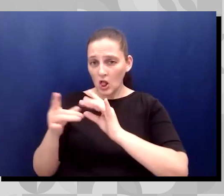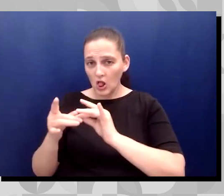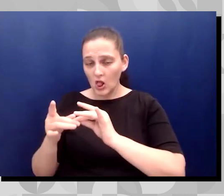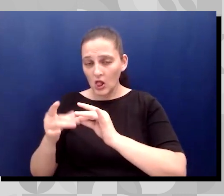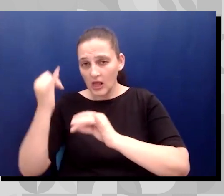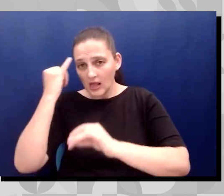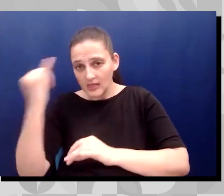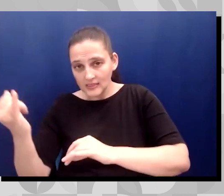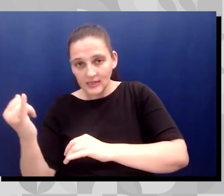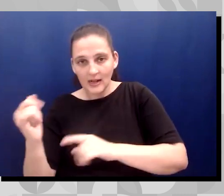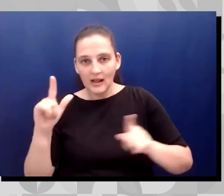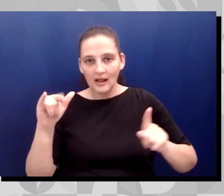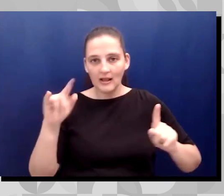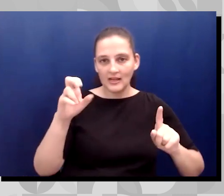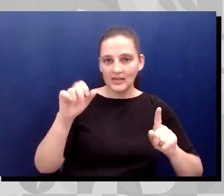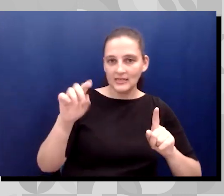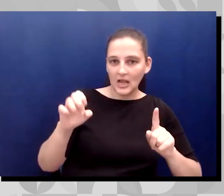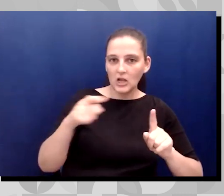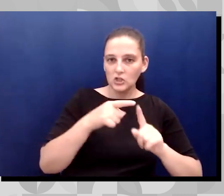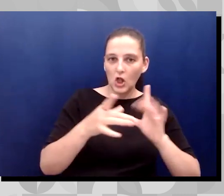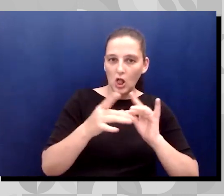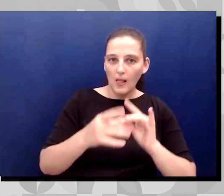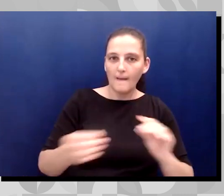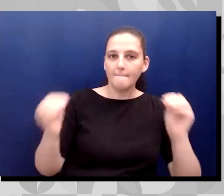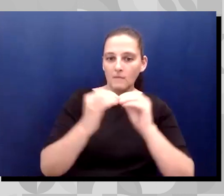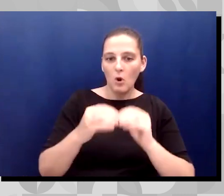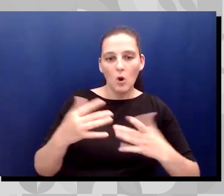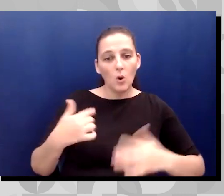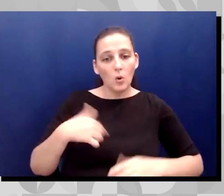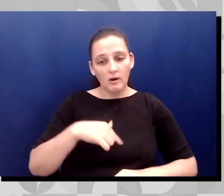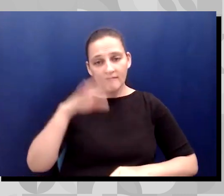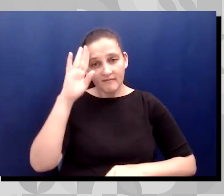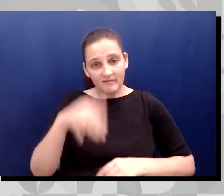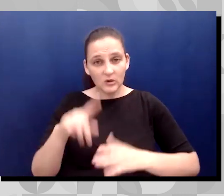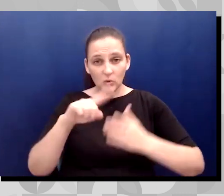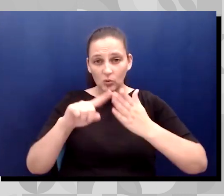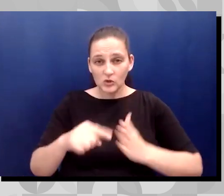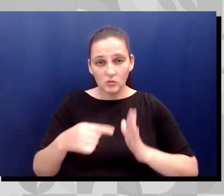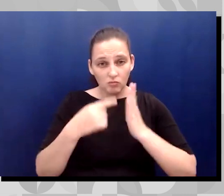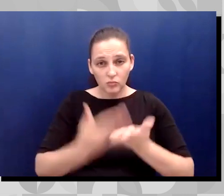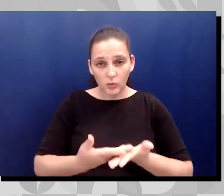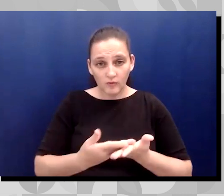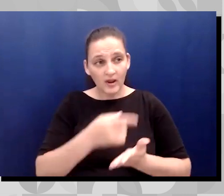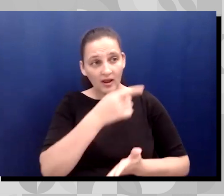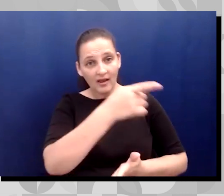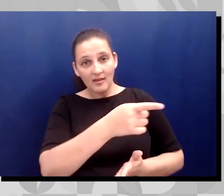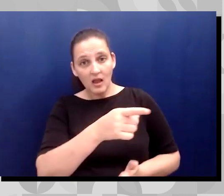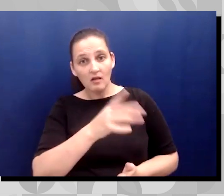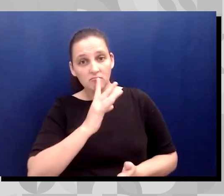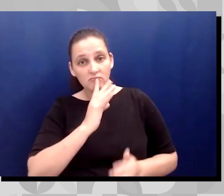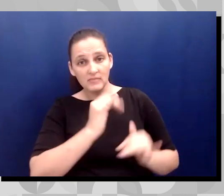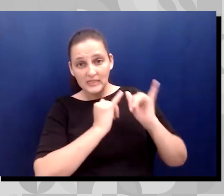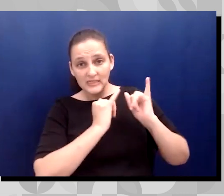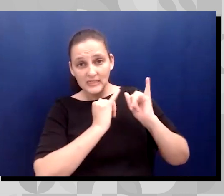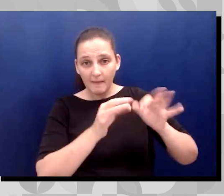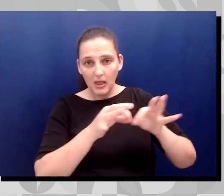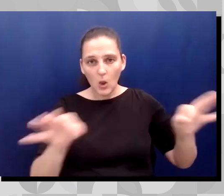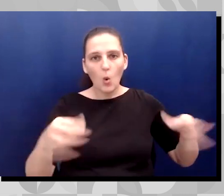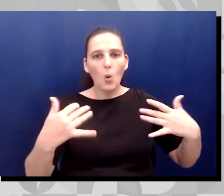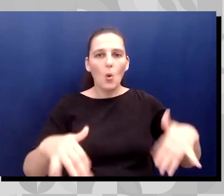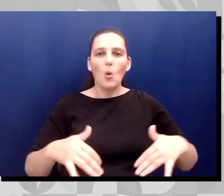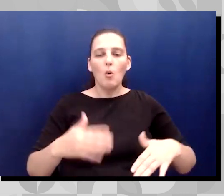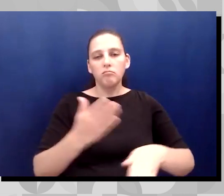on it, we know, and the research shows that when the providers speak our language and our community language, it leads to better health outcomes.